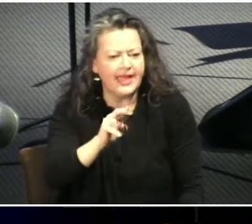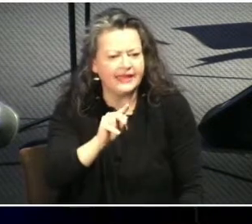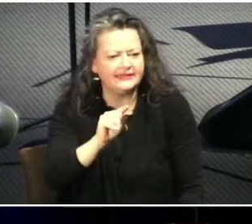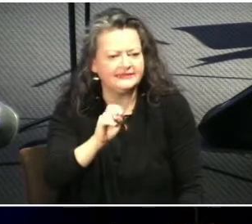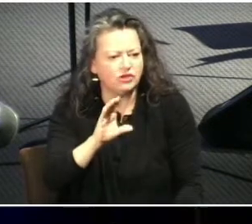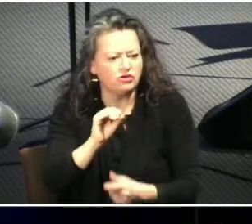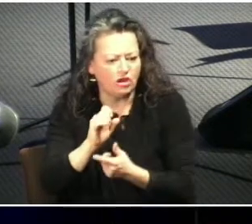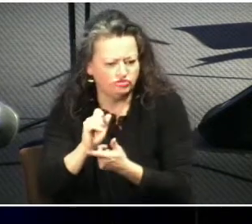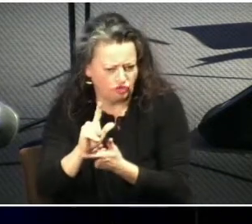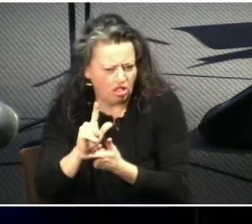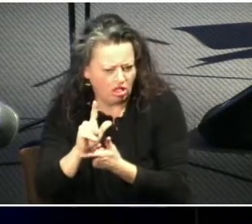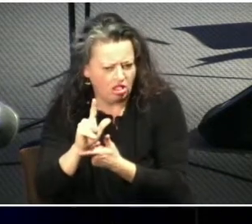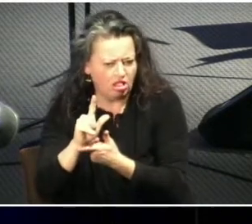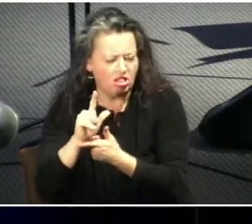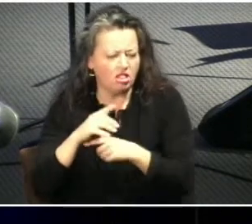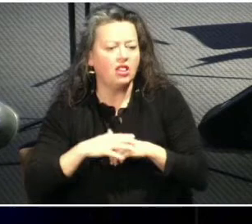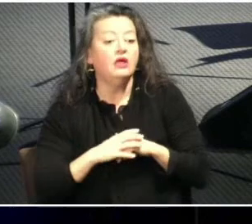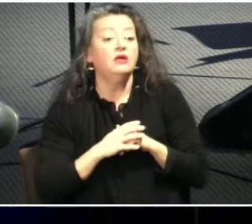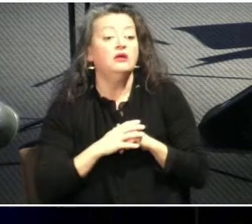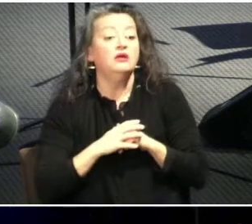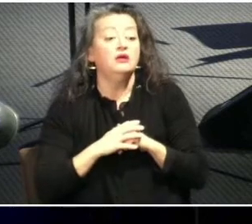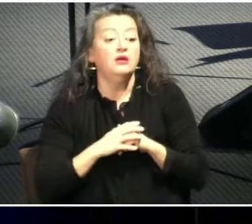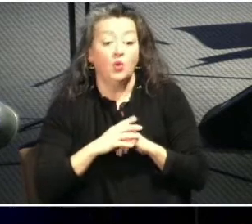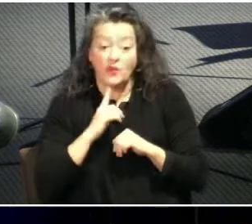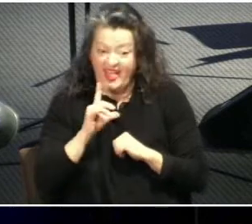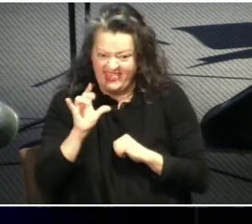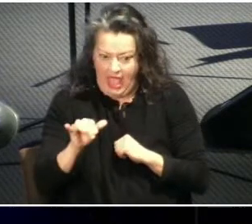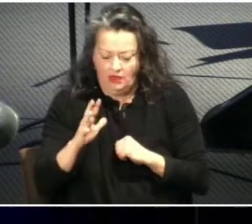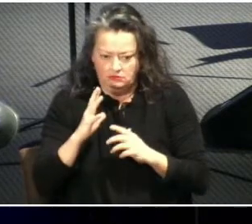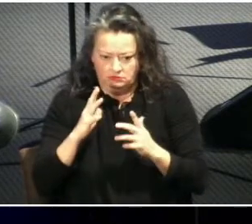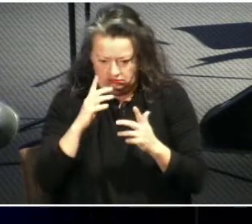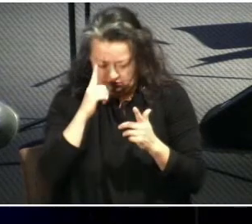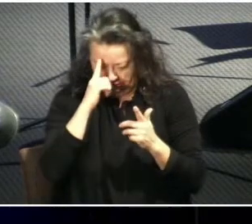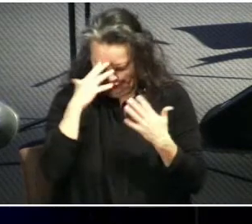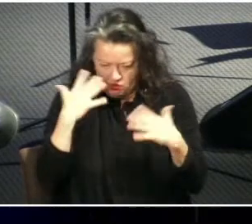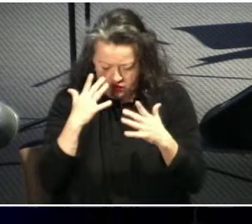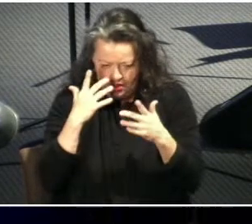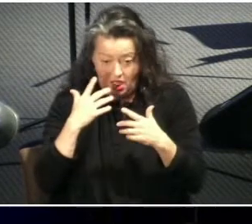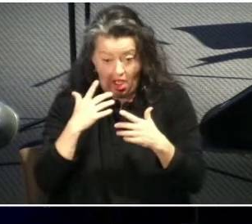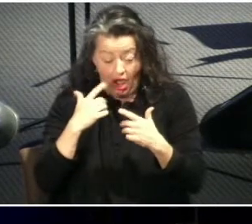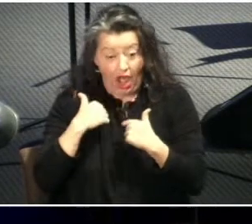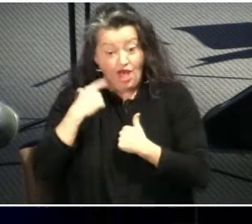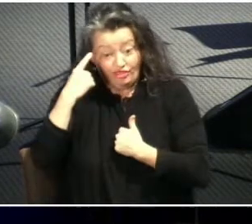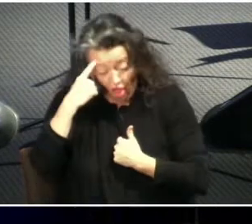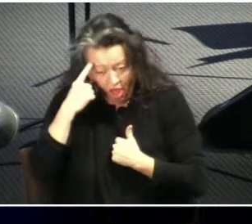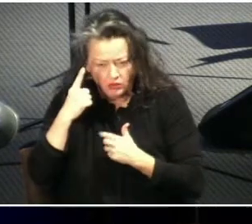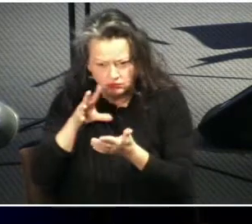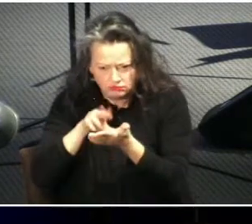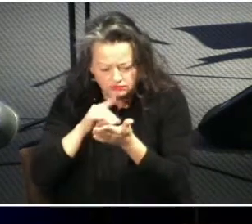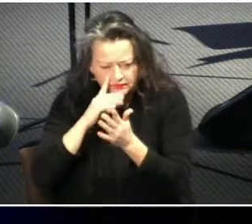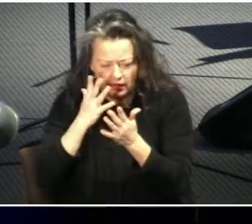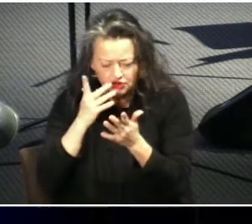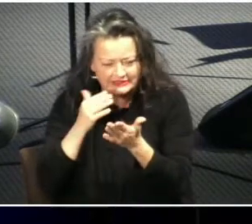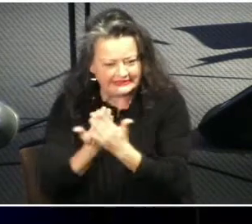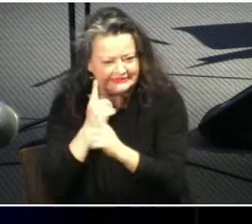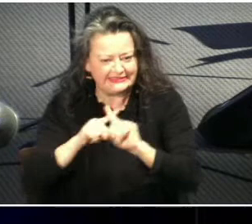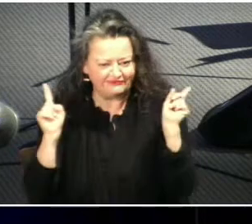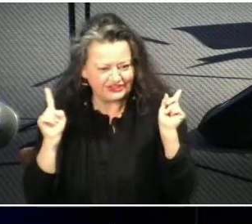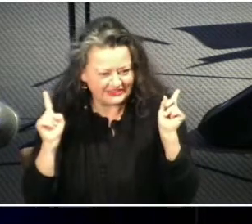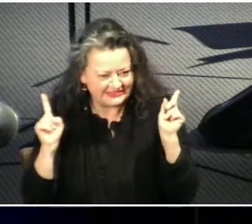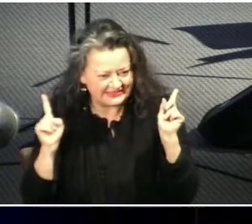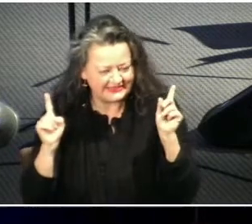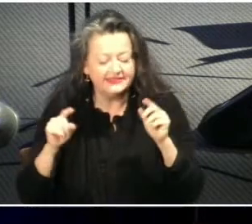upbringing and it stretched me in a lot of new ways in my faith it was very instrumental though i believe in building